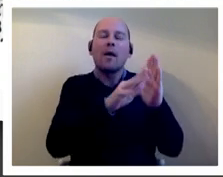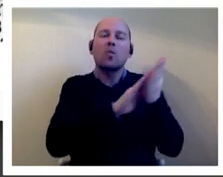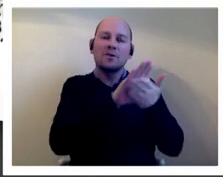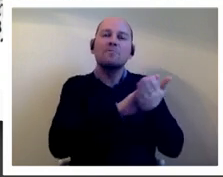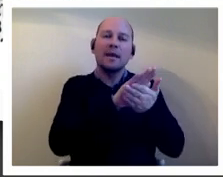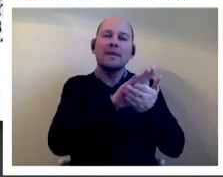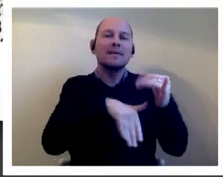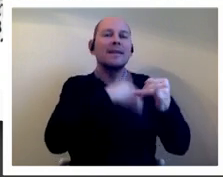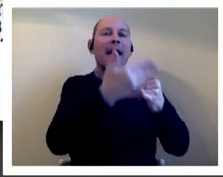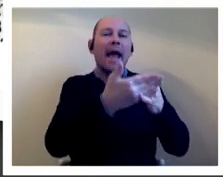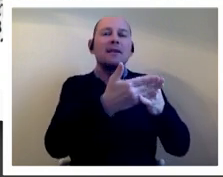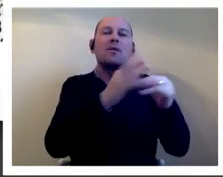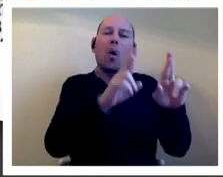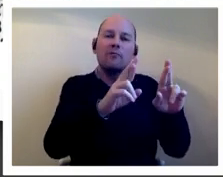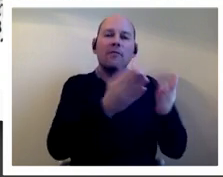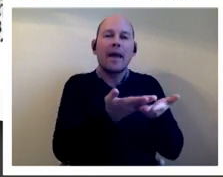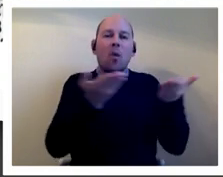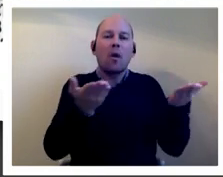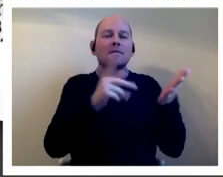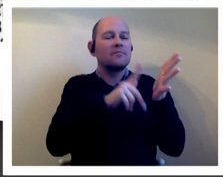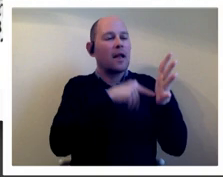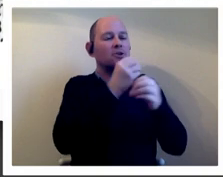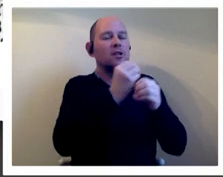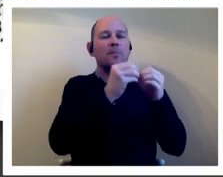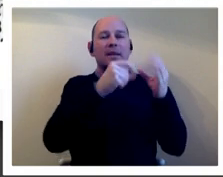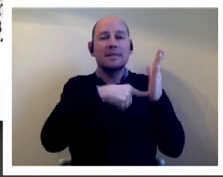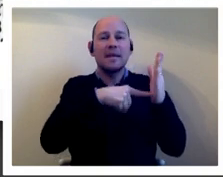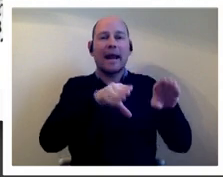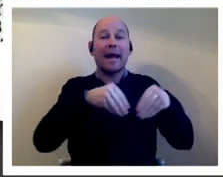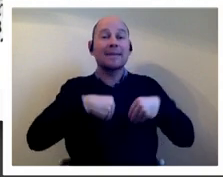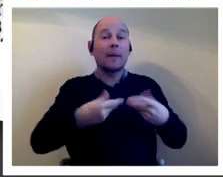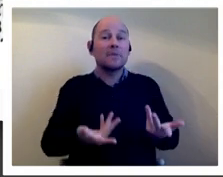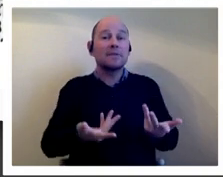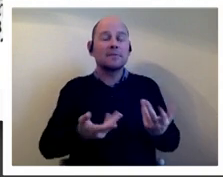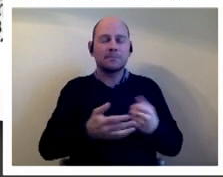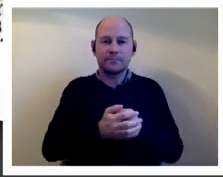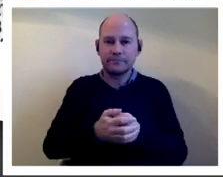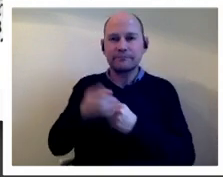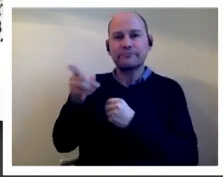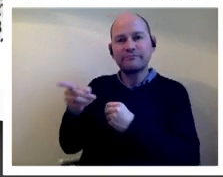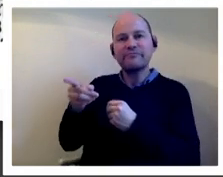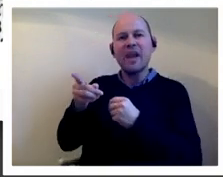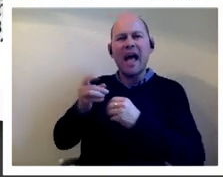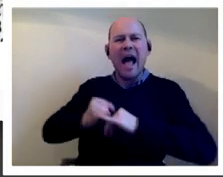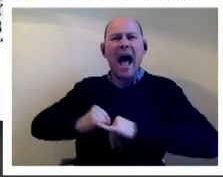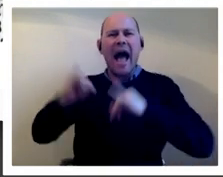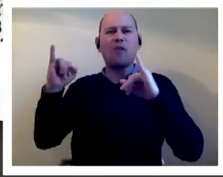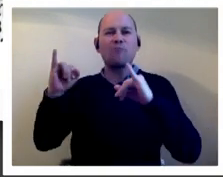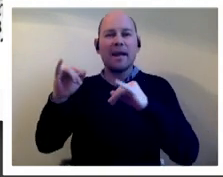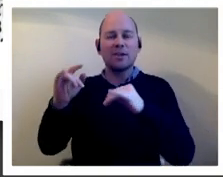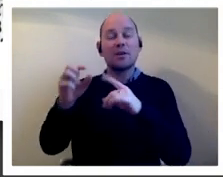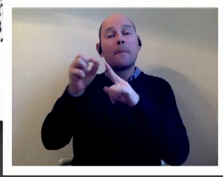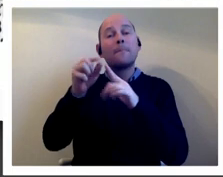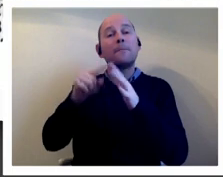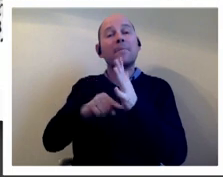and equality for lgbt plus people on the other hand outrage he was most well-known member and was fabulous peter tatchell